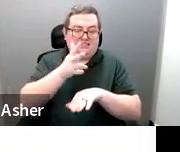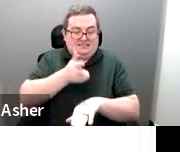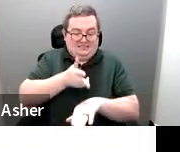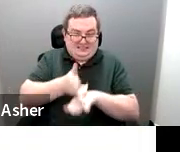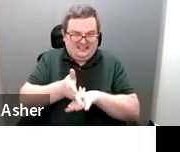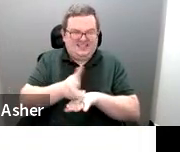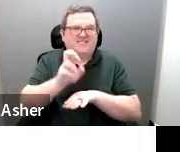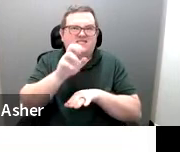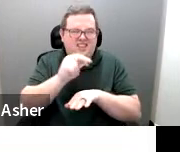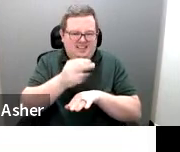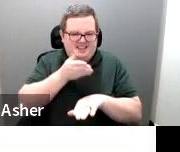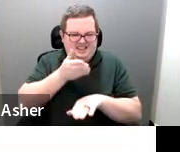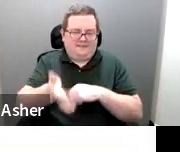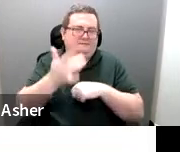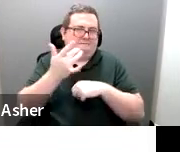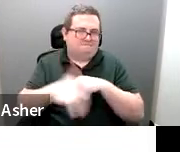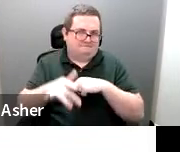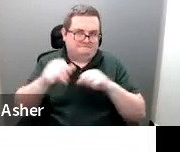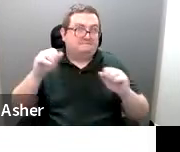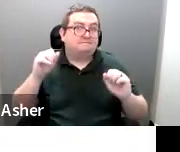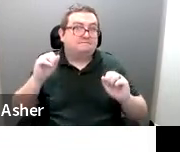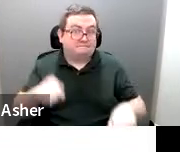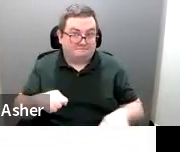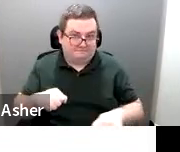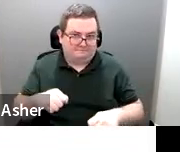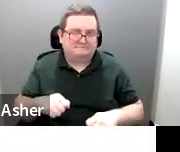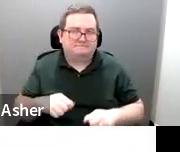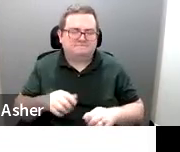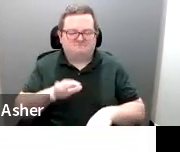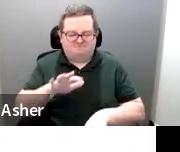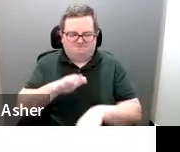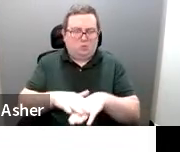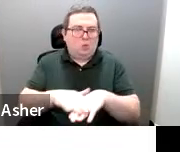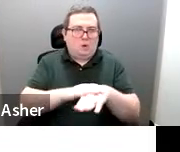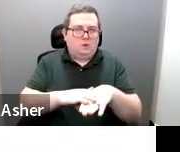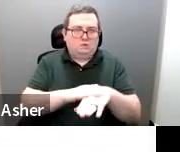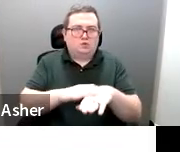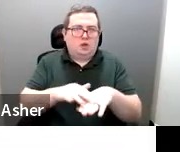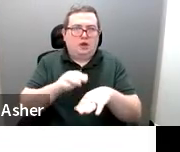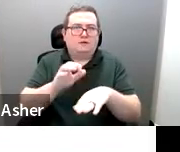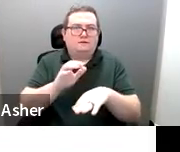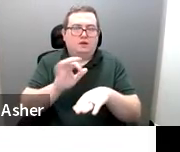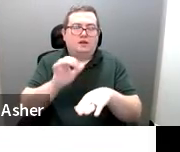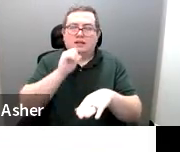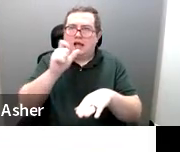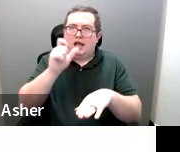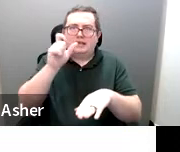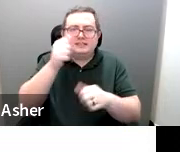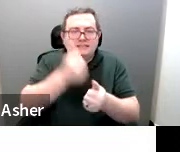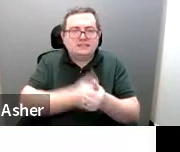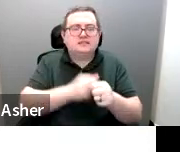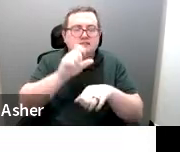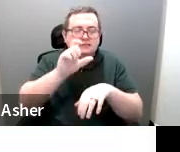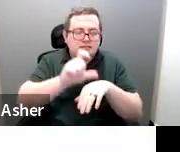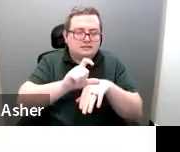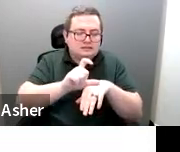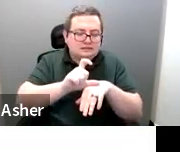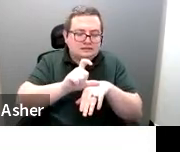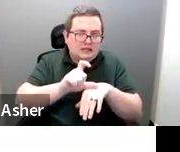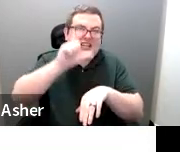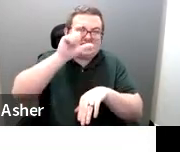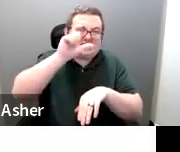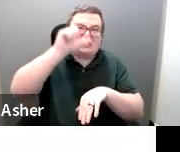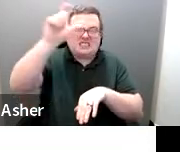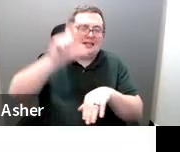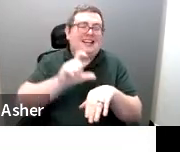have the van spaces on this ground floor instead of needing each and every floor of the